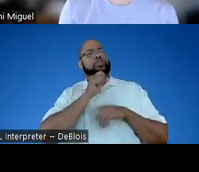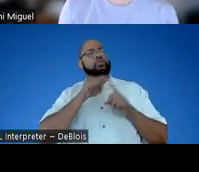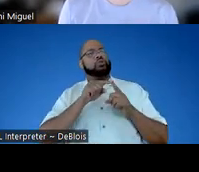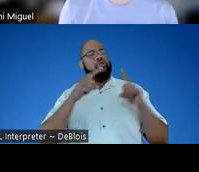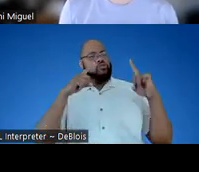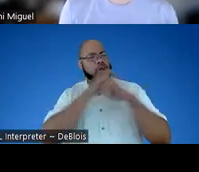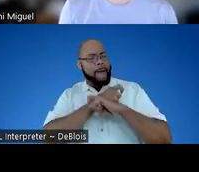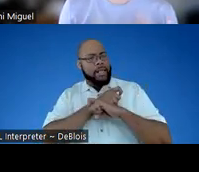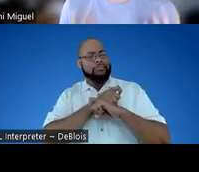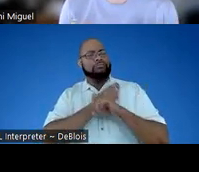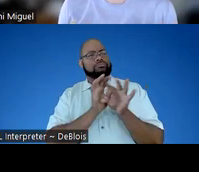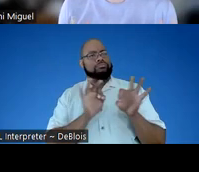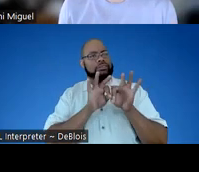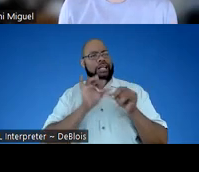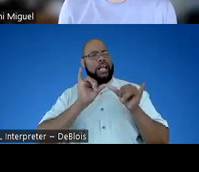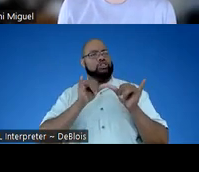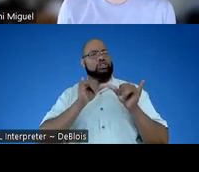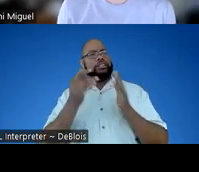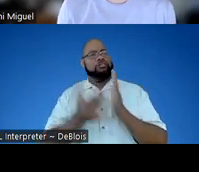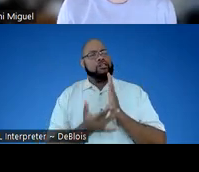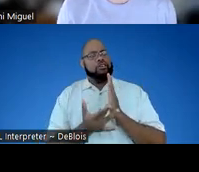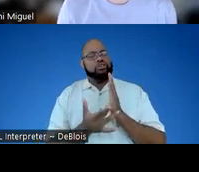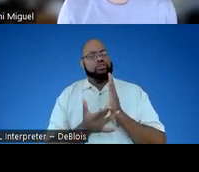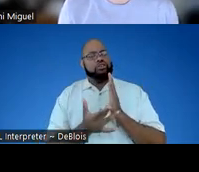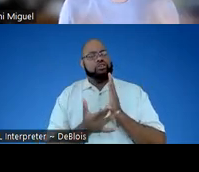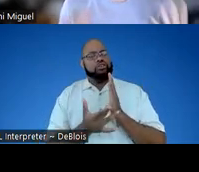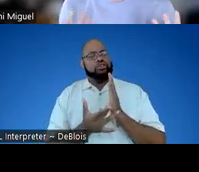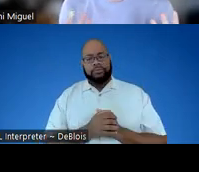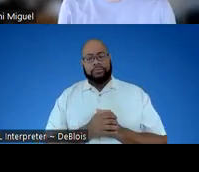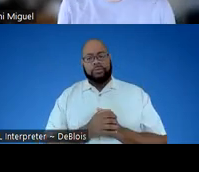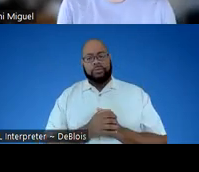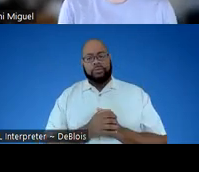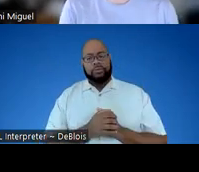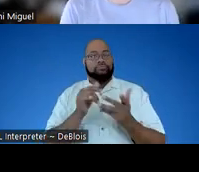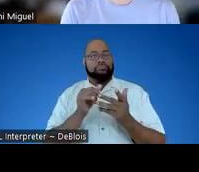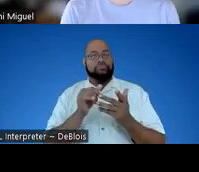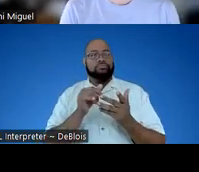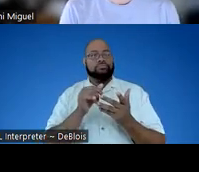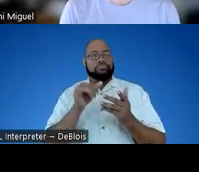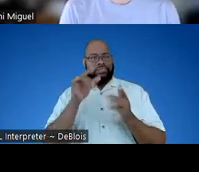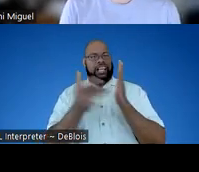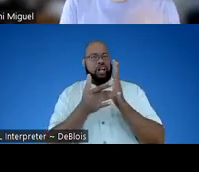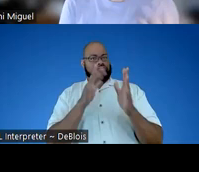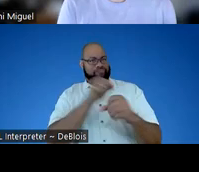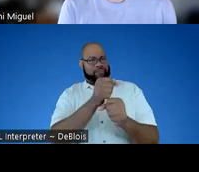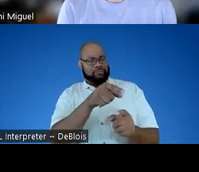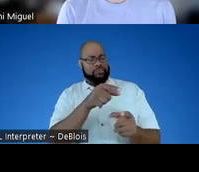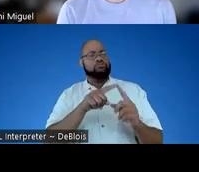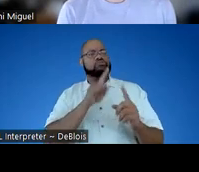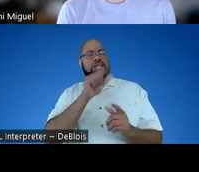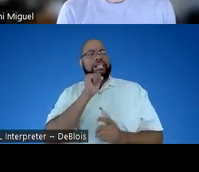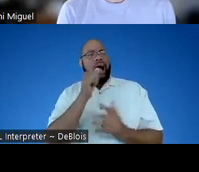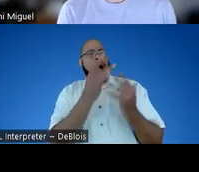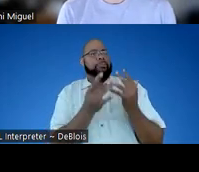complex and essential engineering and technology with that amplification technology. So it's really not an